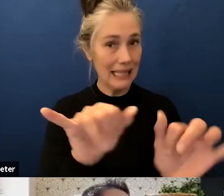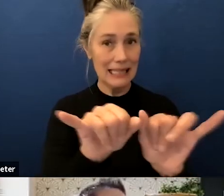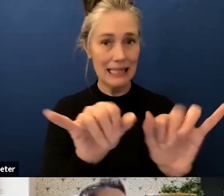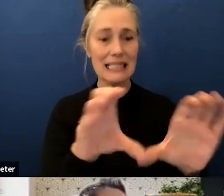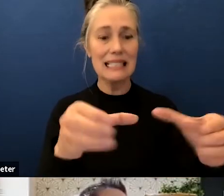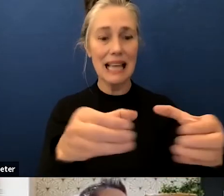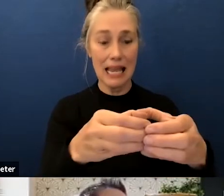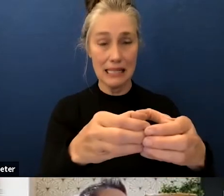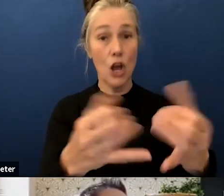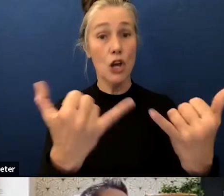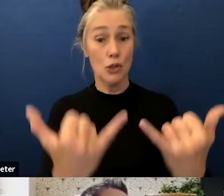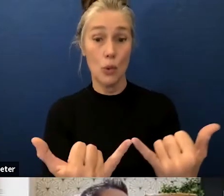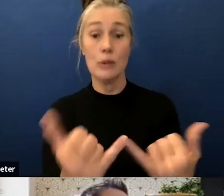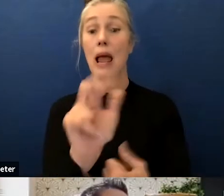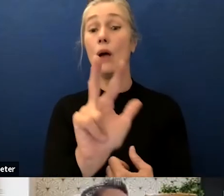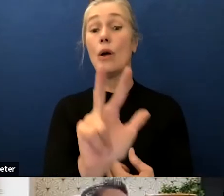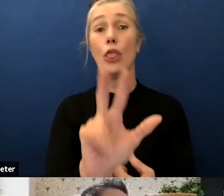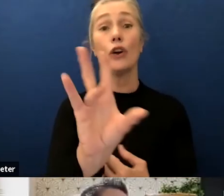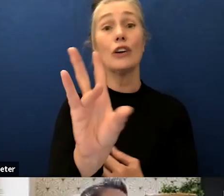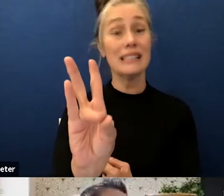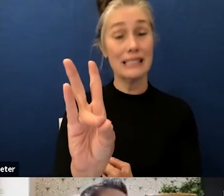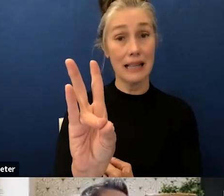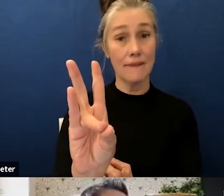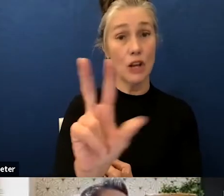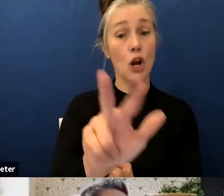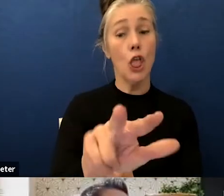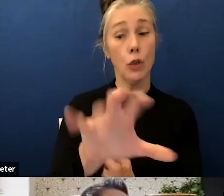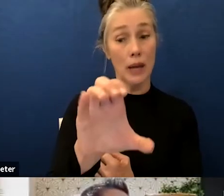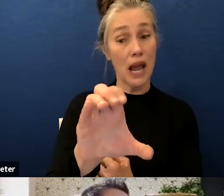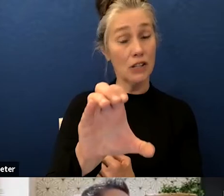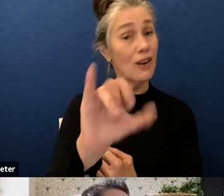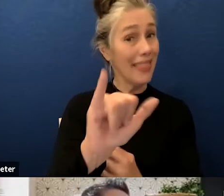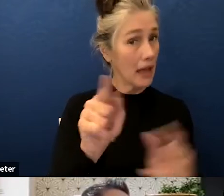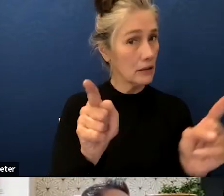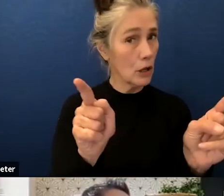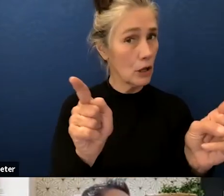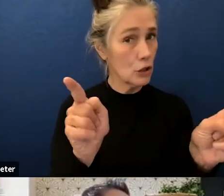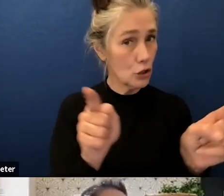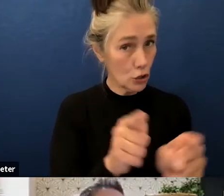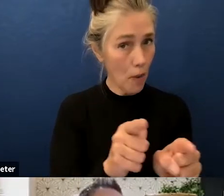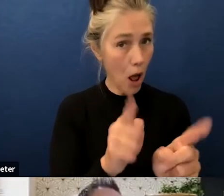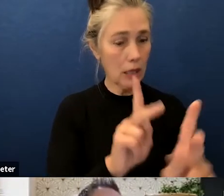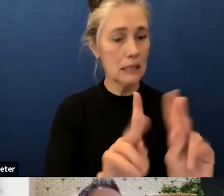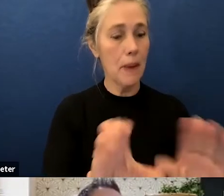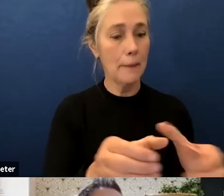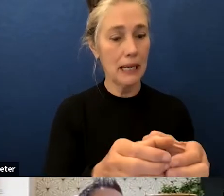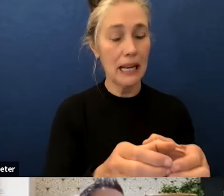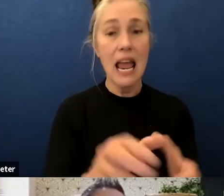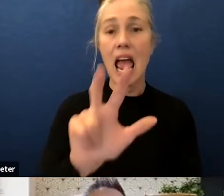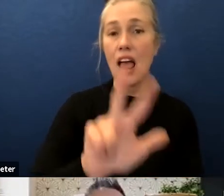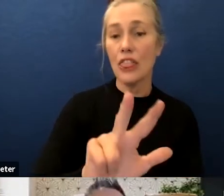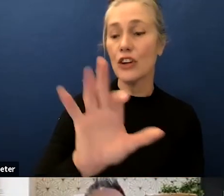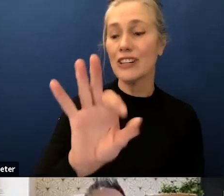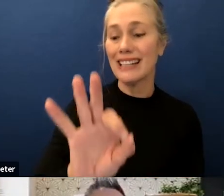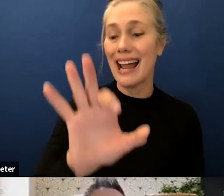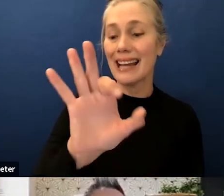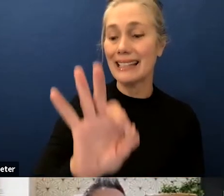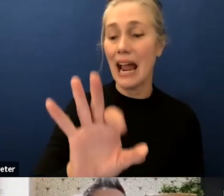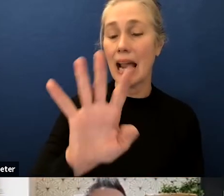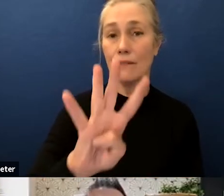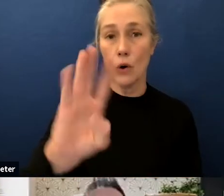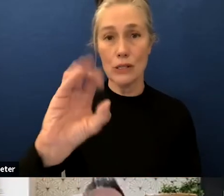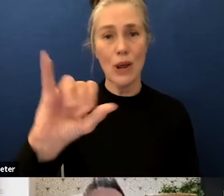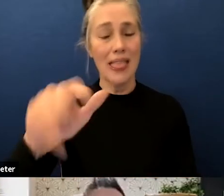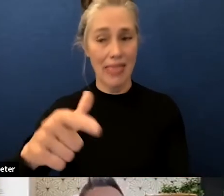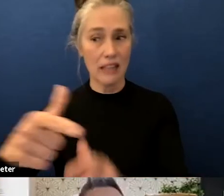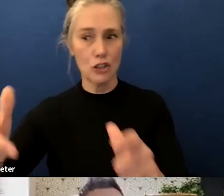37 300 is our smallest and then 39 940 is our largest and so